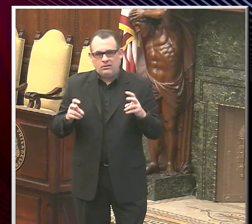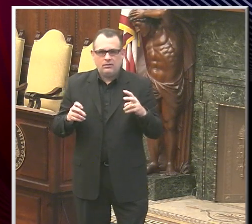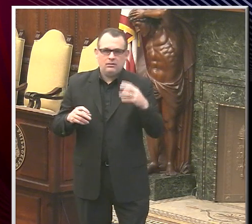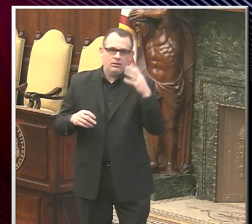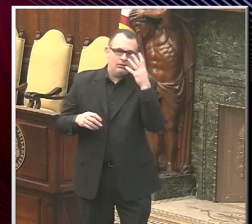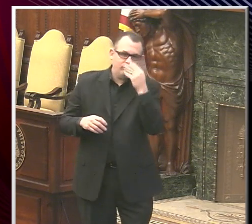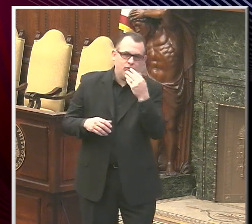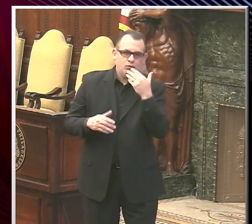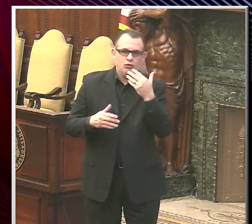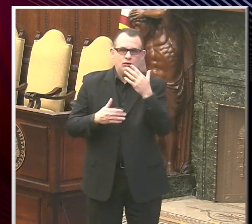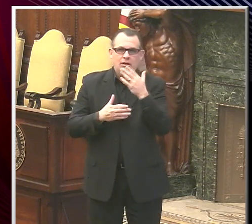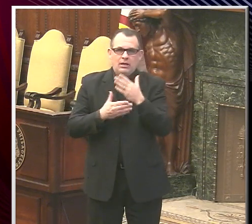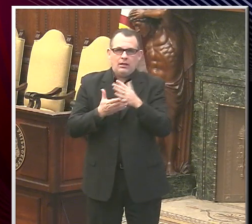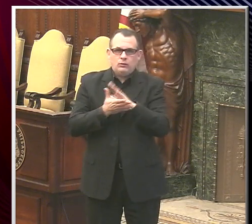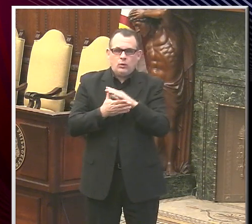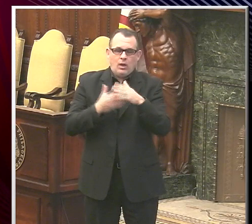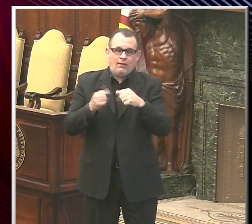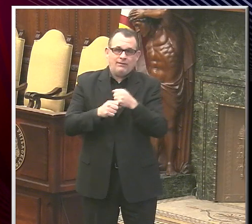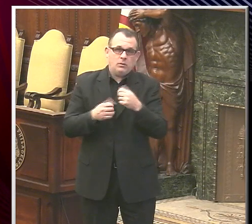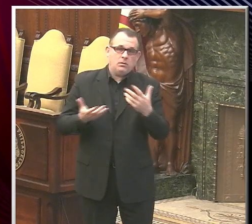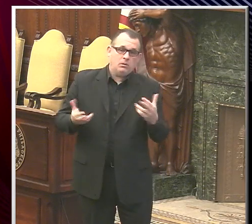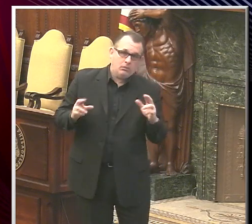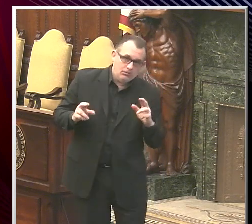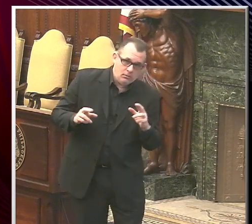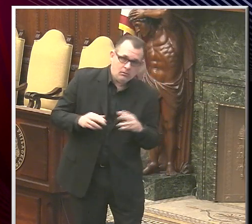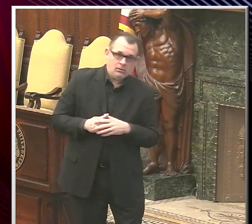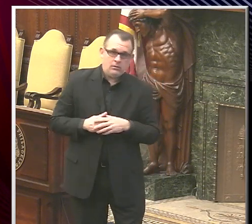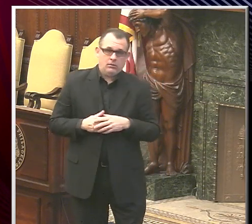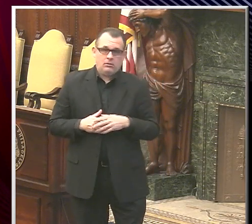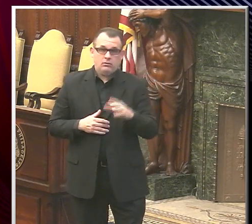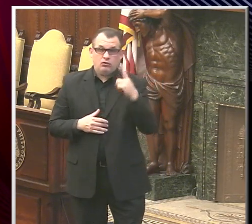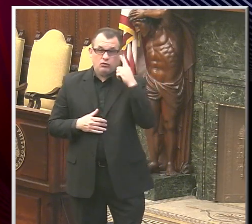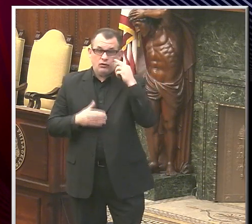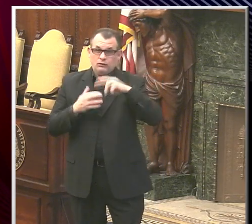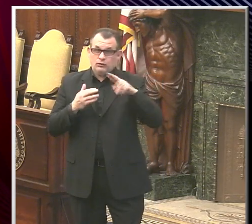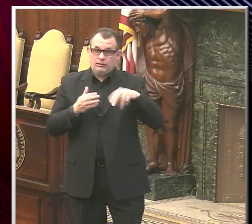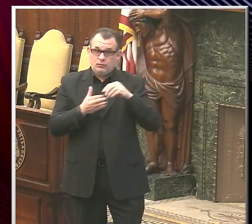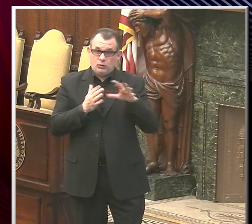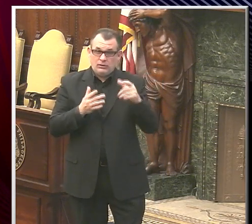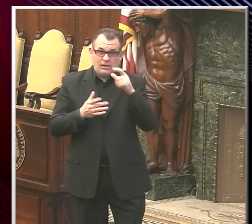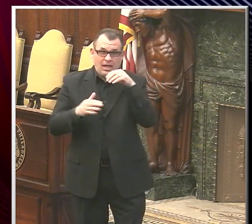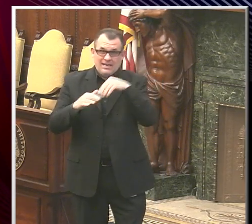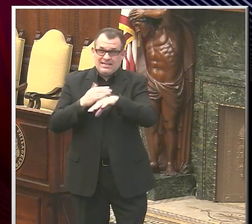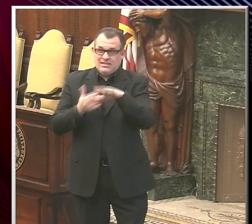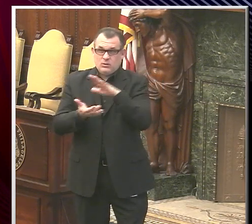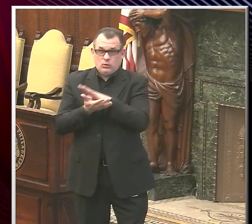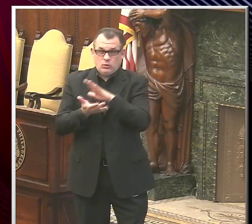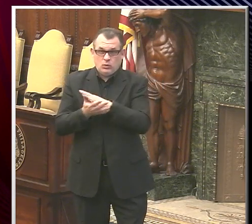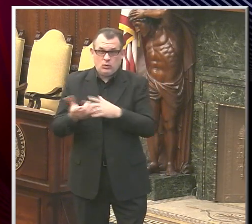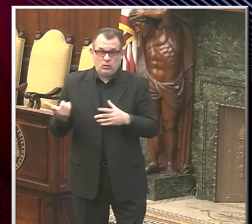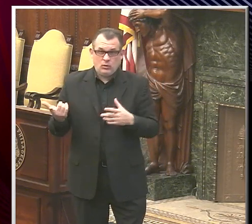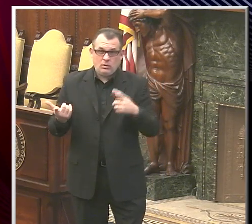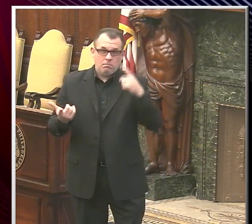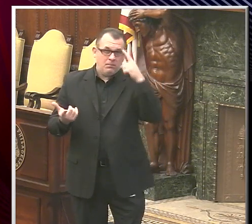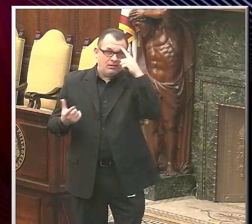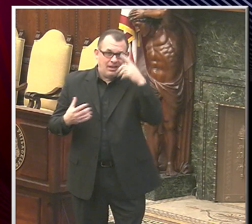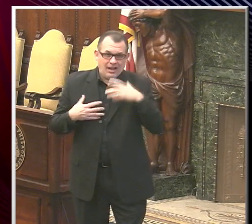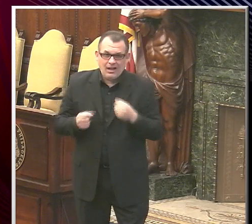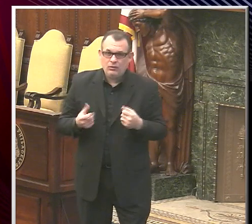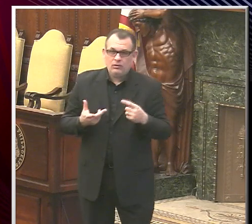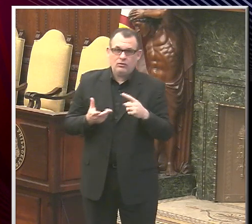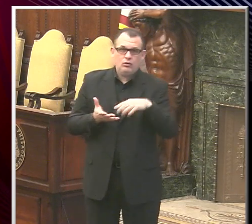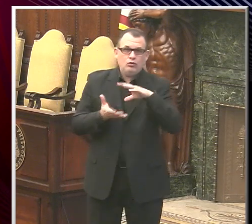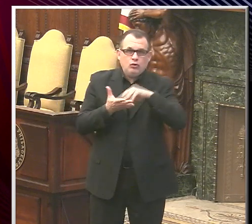Given, last question is, given what we're hearing about the outcomes for students not being in school, especially their mental health and their learning progress,